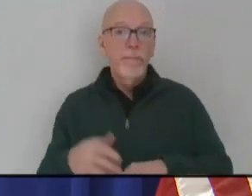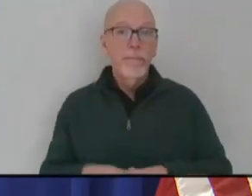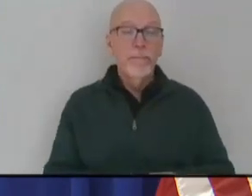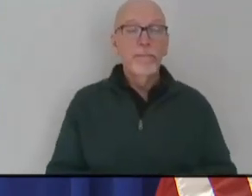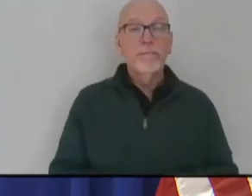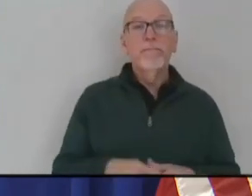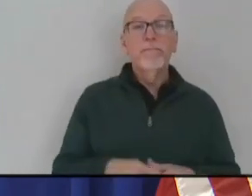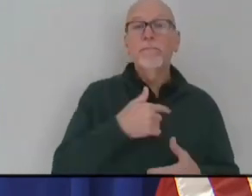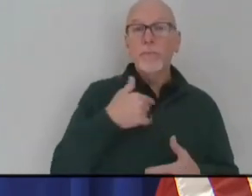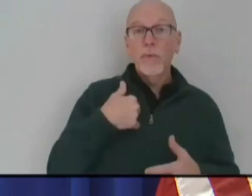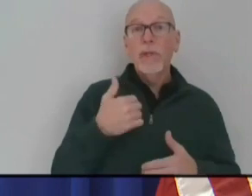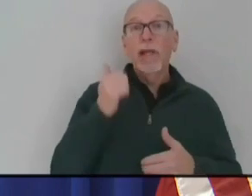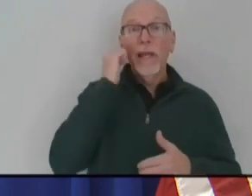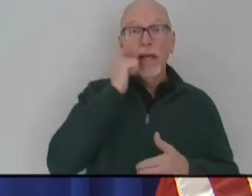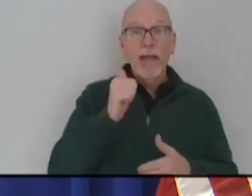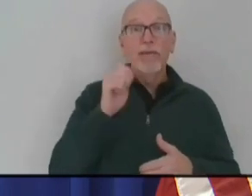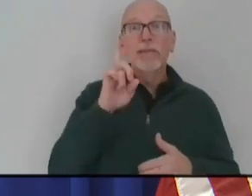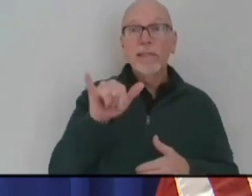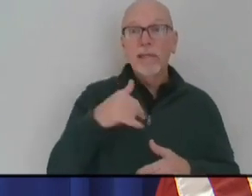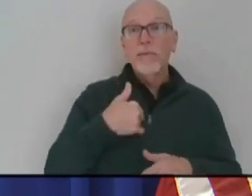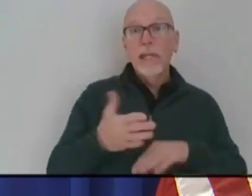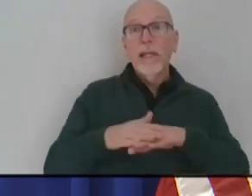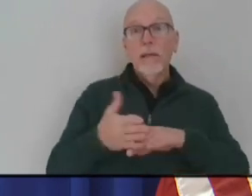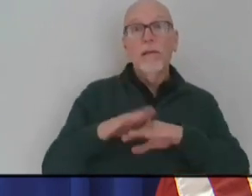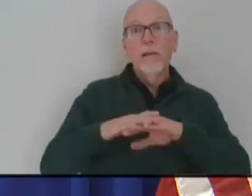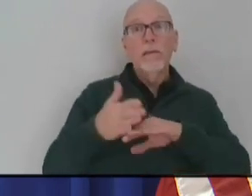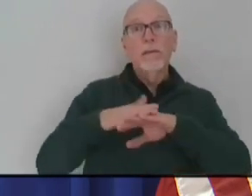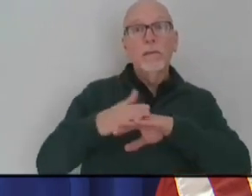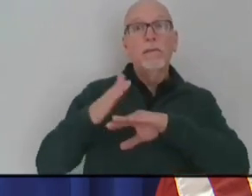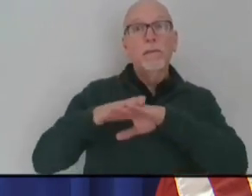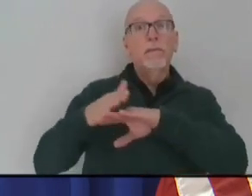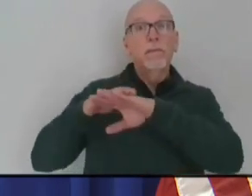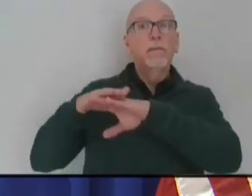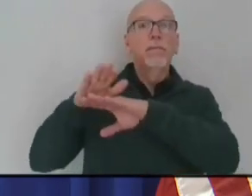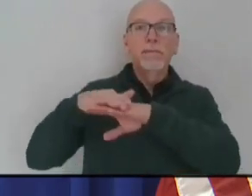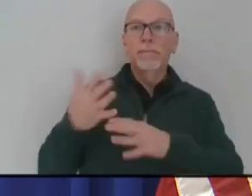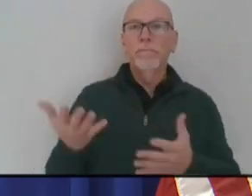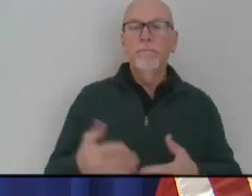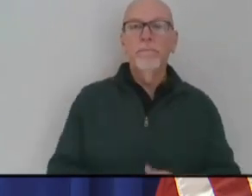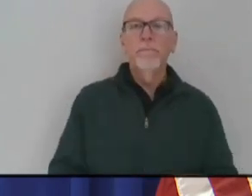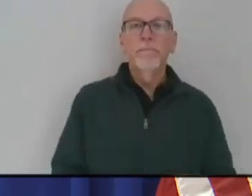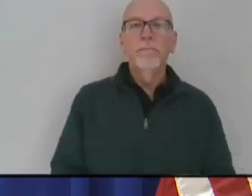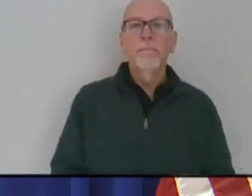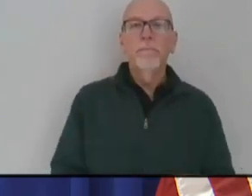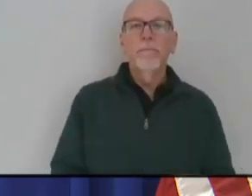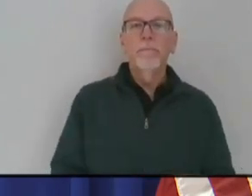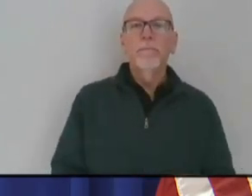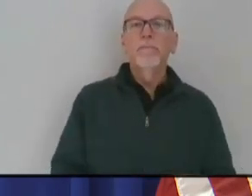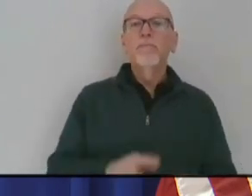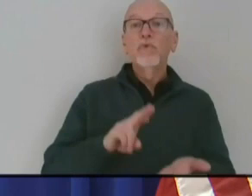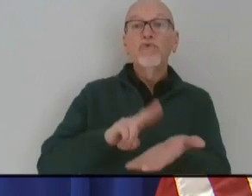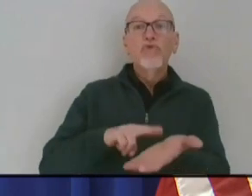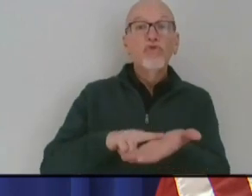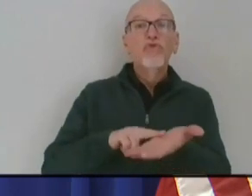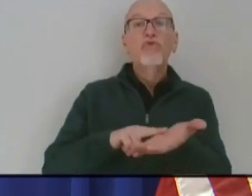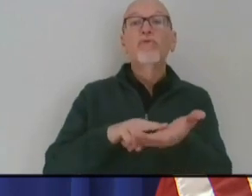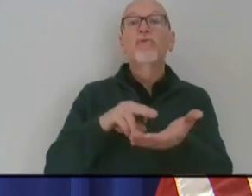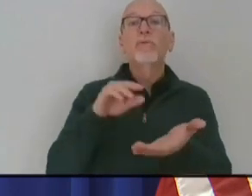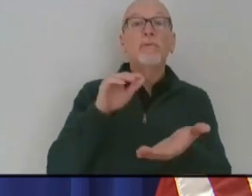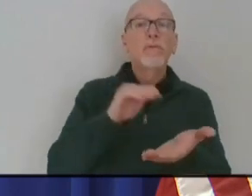adding every single day on top of that baseline. Our nurses and our doctors,